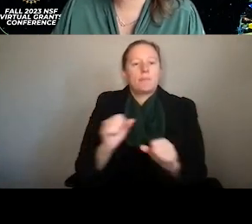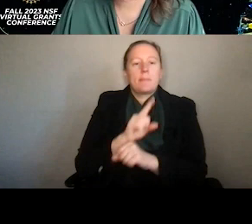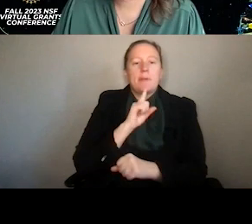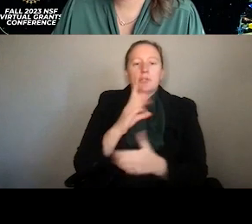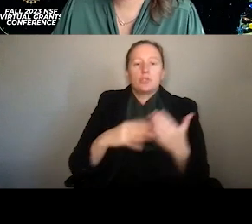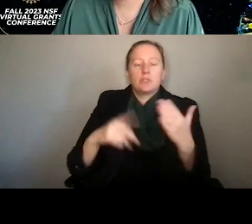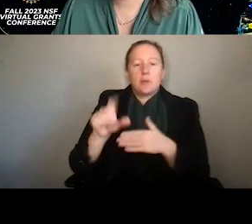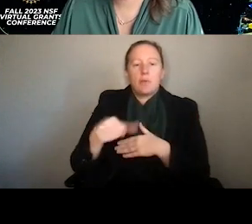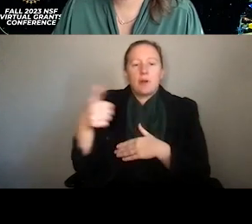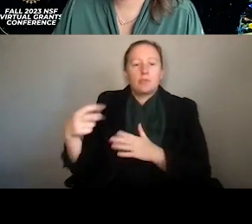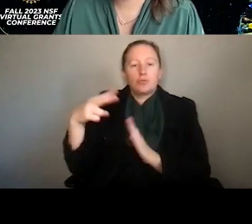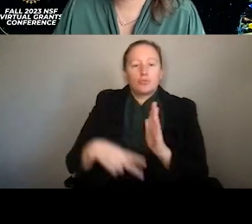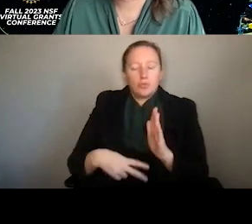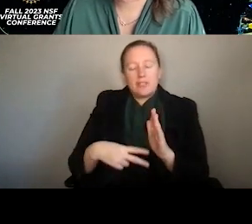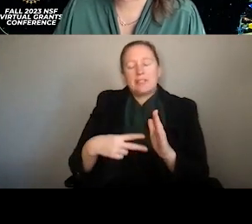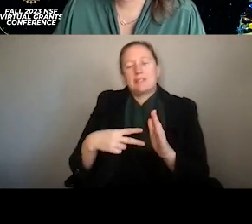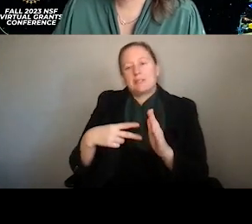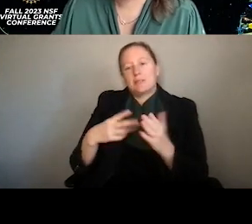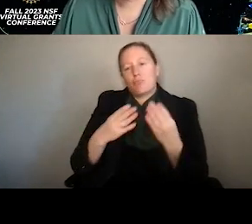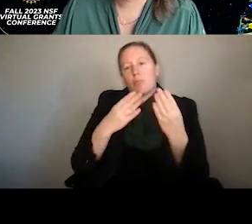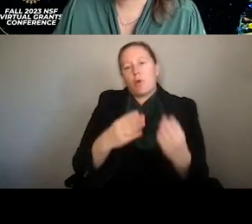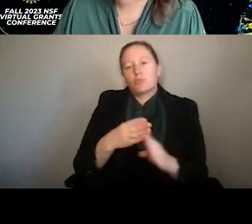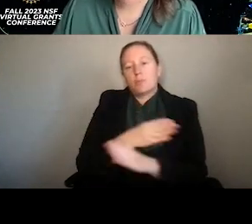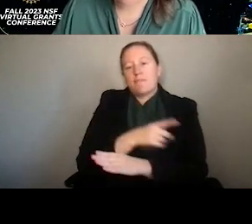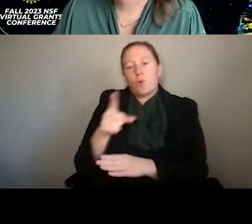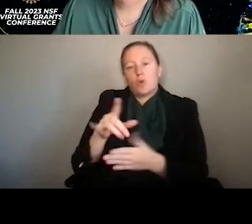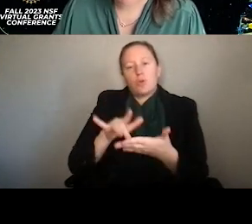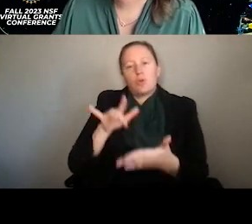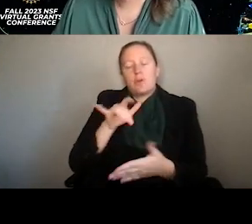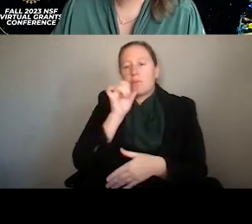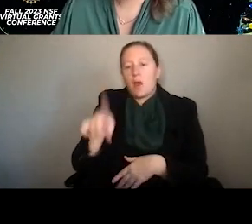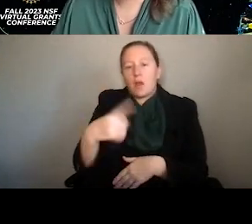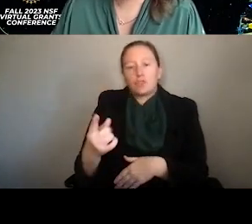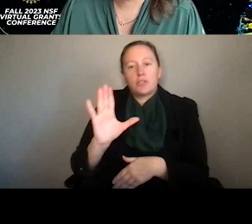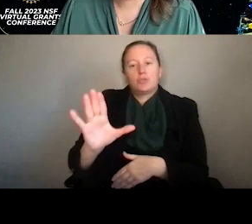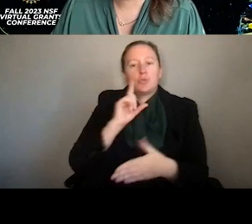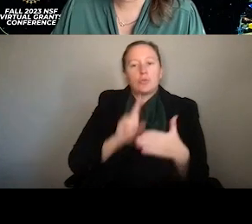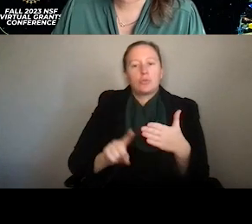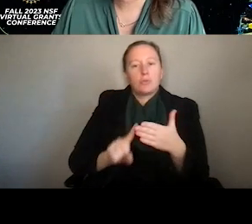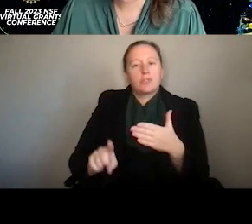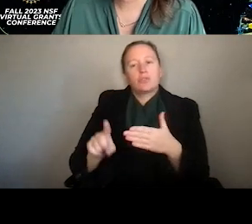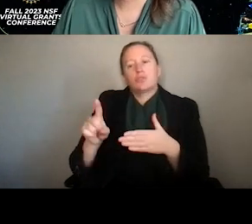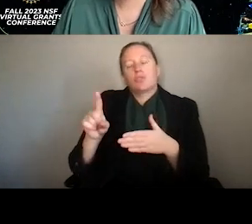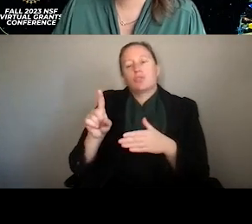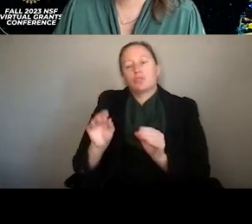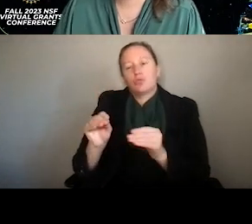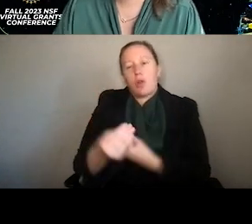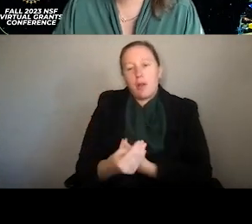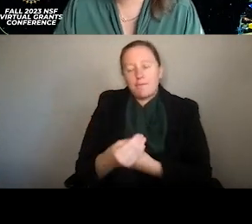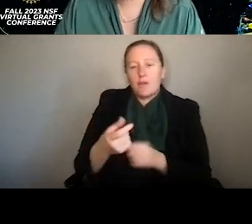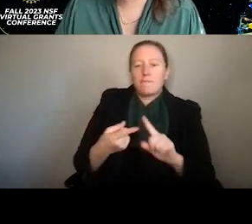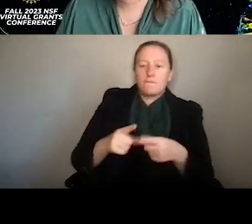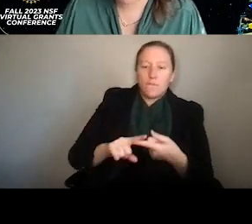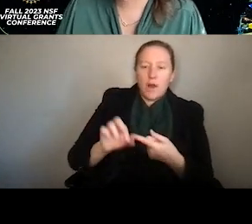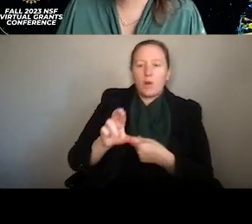someone else reads your proposal before you submit it, not just your research office. Right. Find a trusted colleague or friend to tell you,